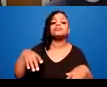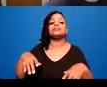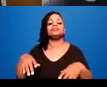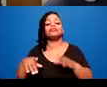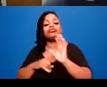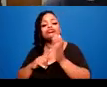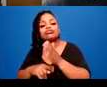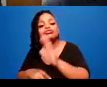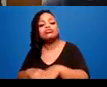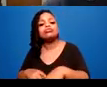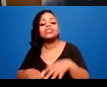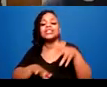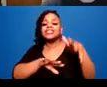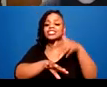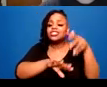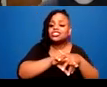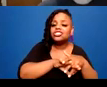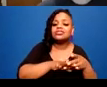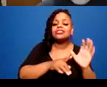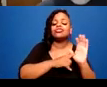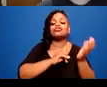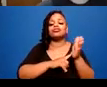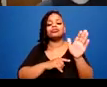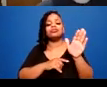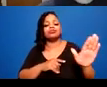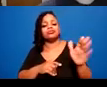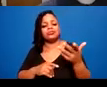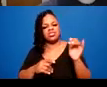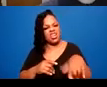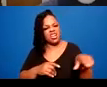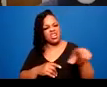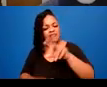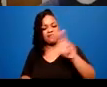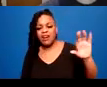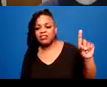of these as valid and real legitimate approaches.